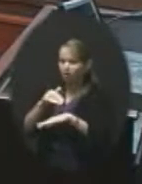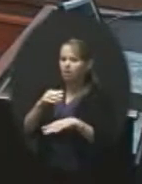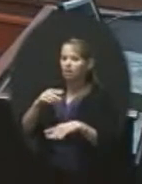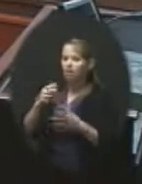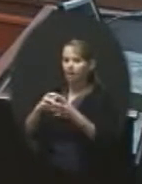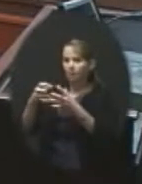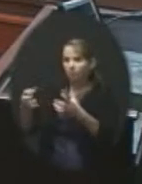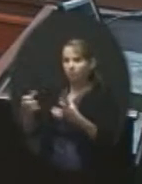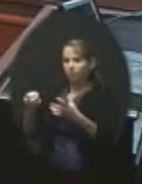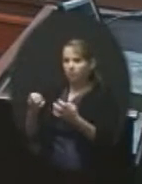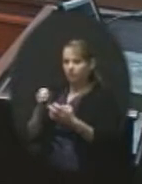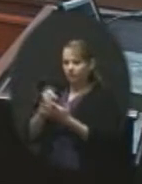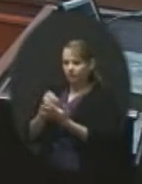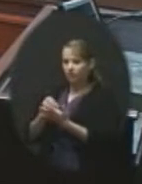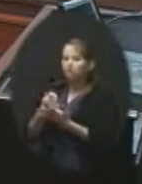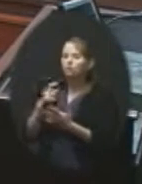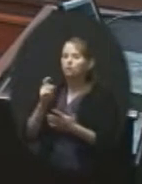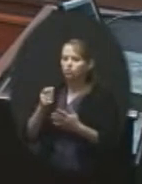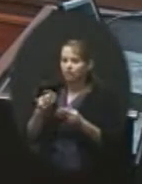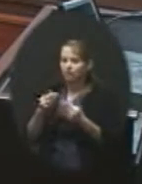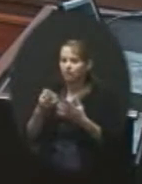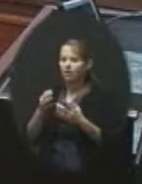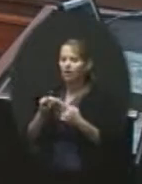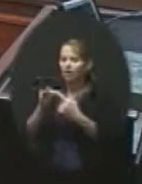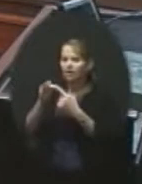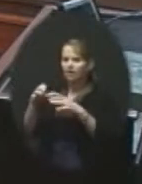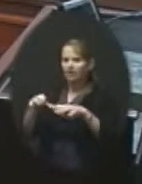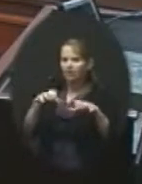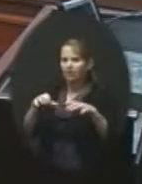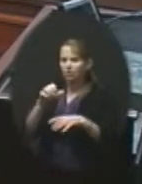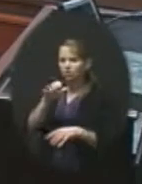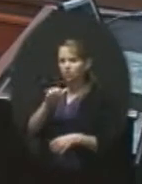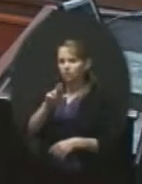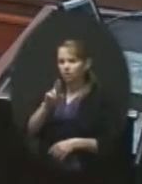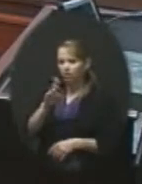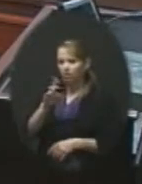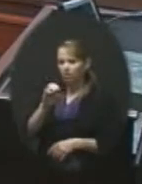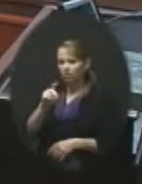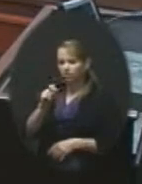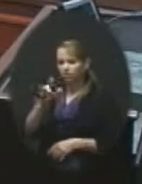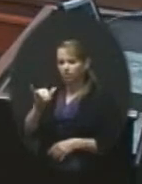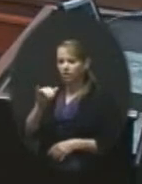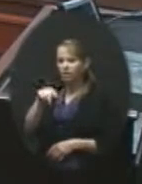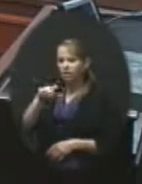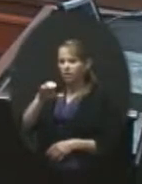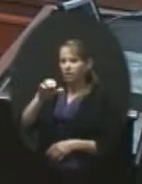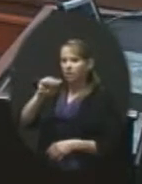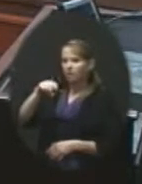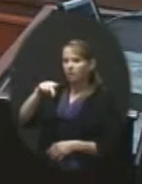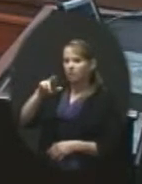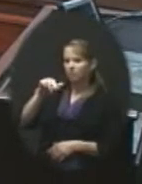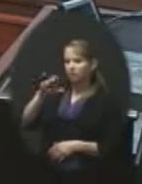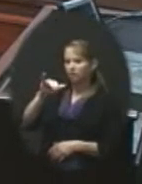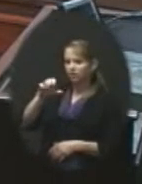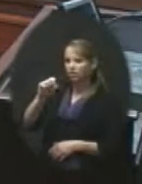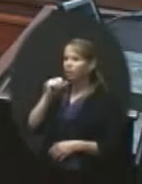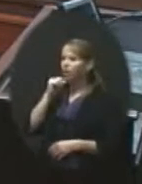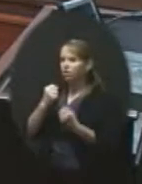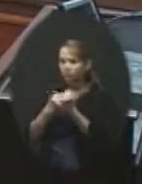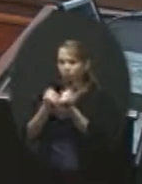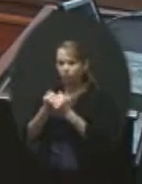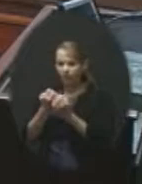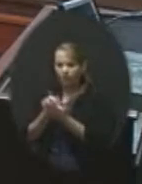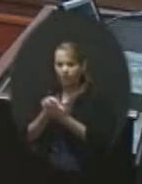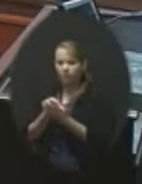deference unless its action was arbitrary, capricious, or unsupported by evidence. Now, I talked to